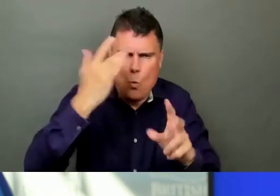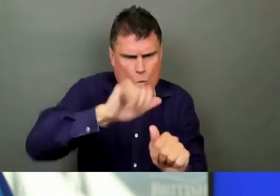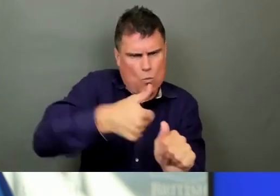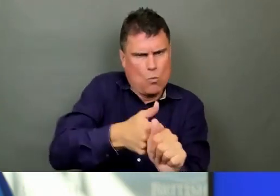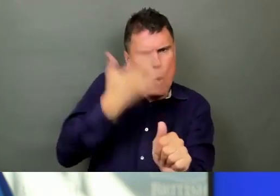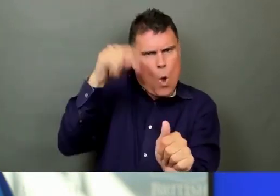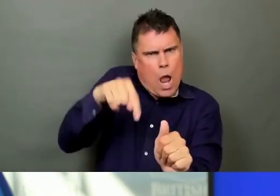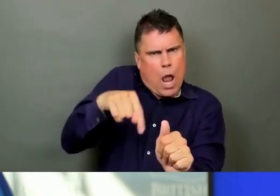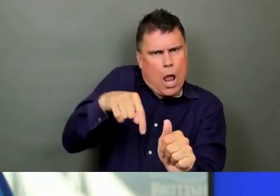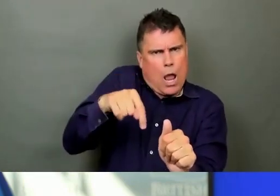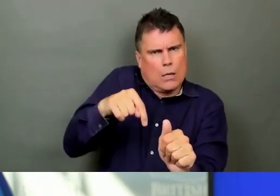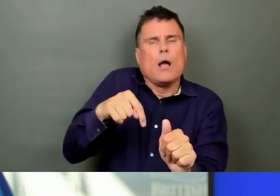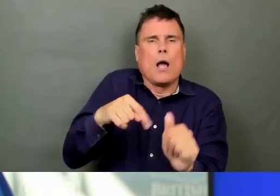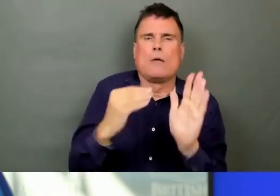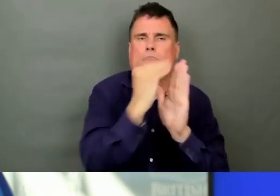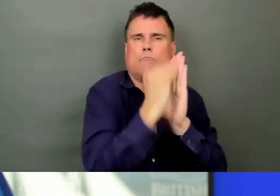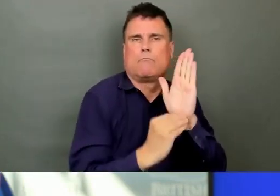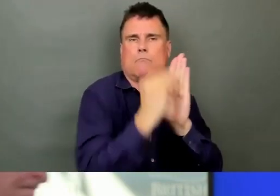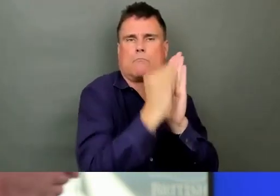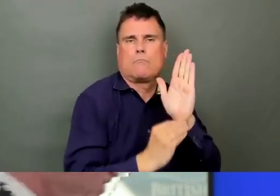because she does this all the time.